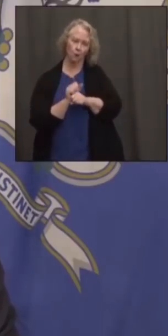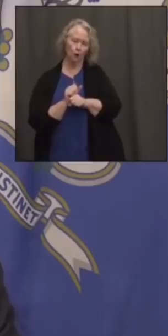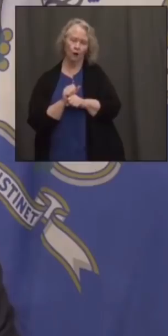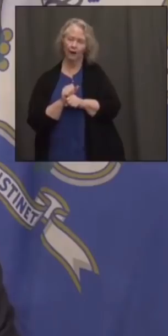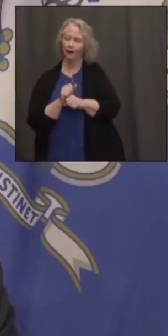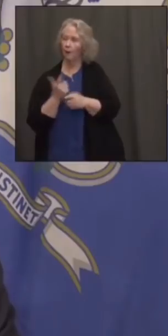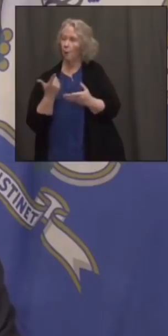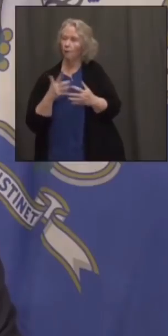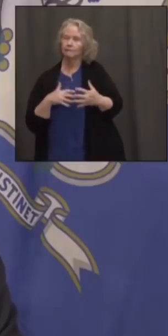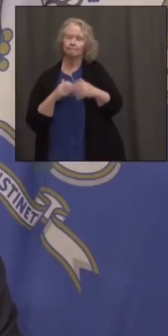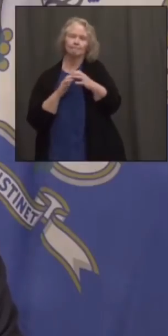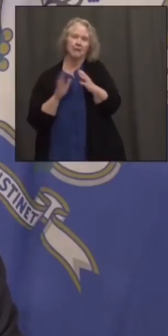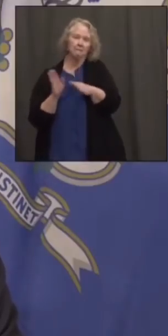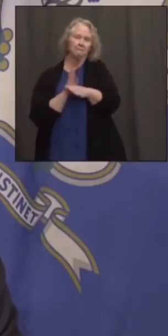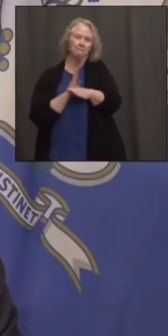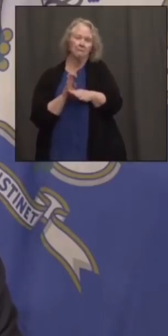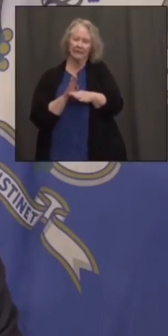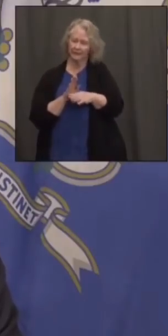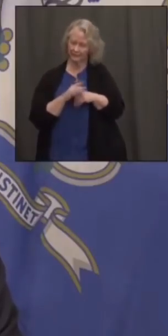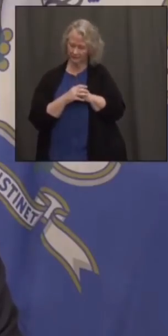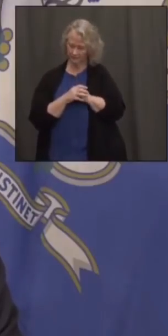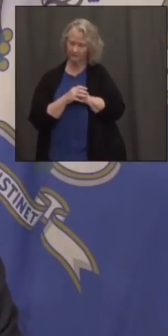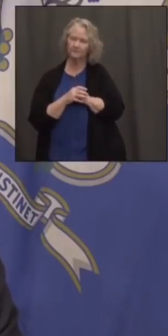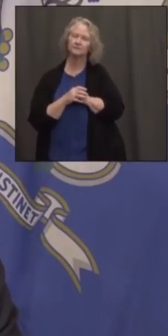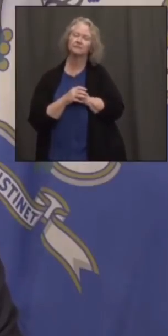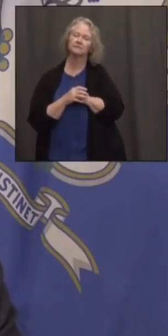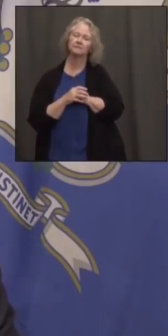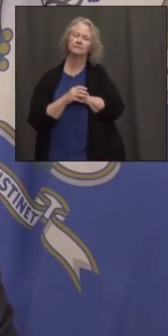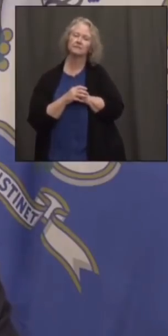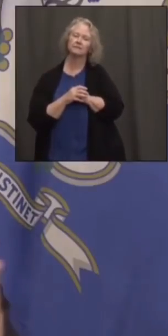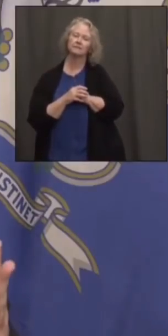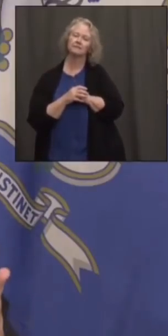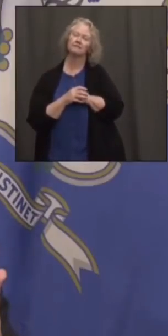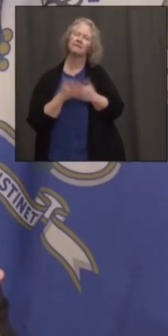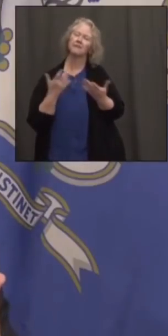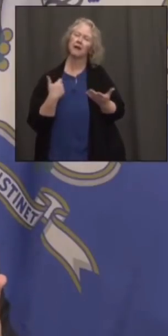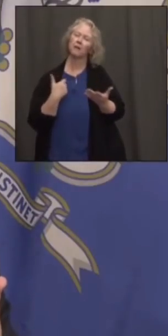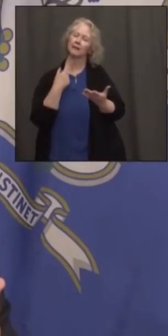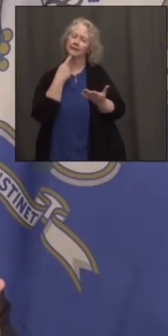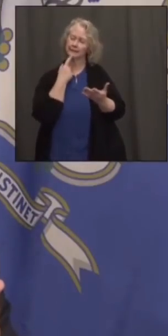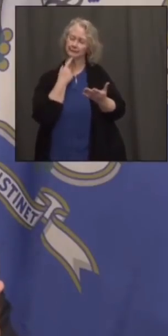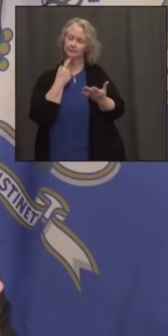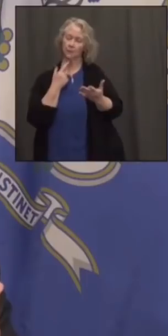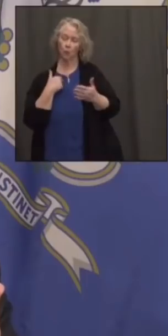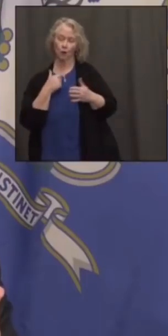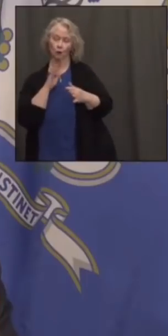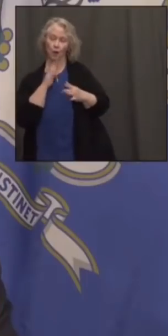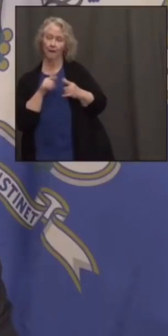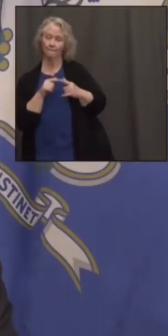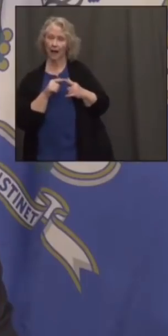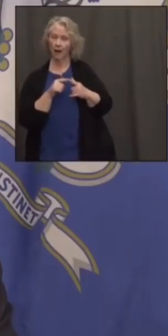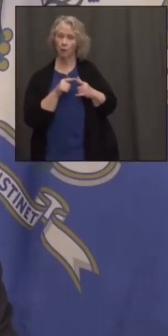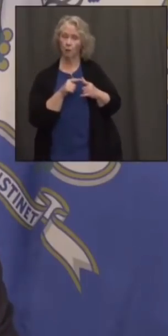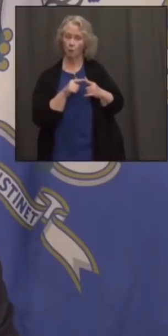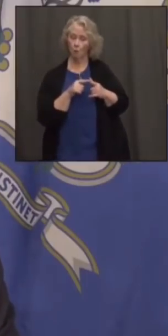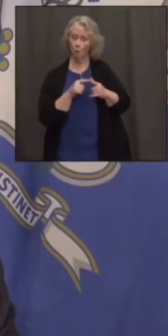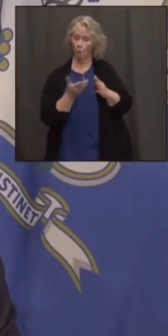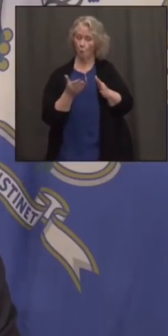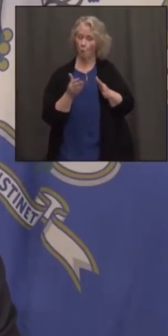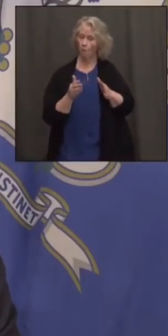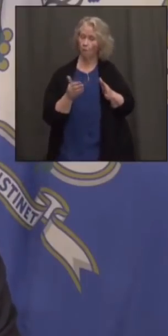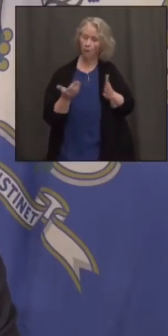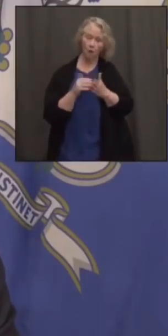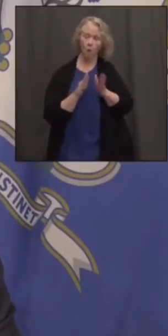start up a business and what that means. I'd like to say, as we talk about reopening, spent